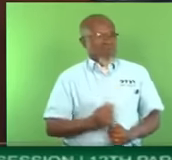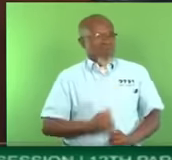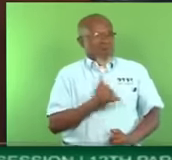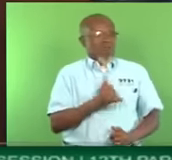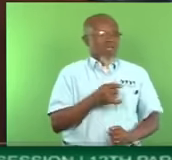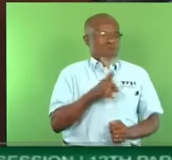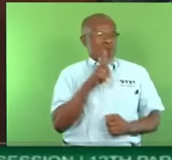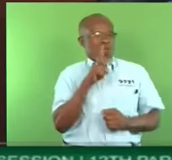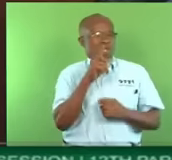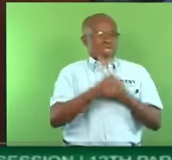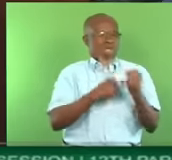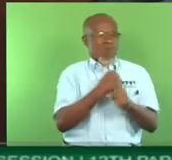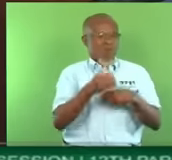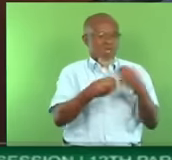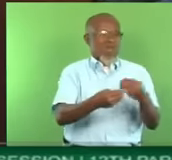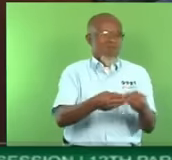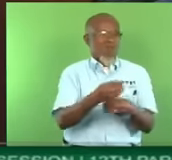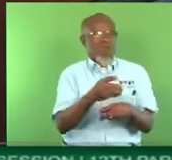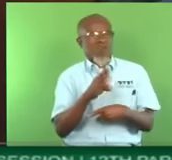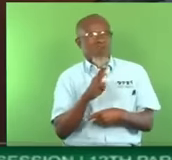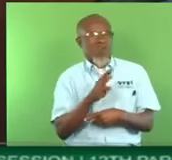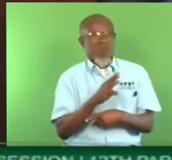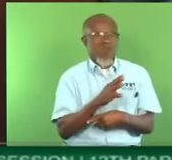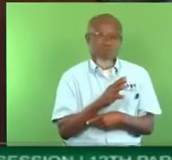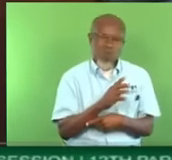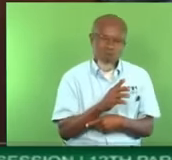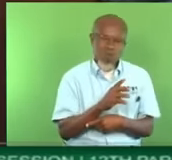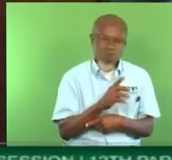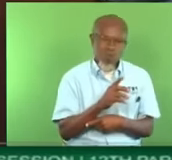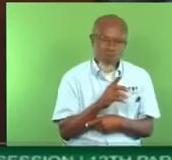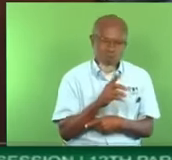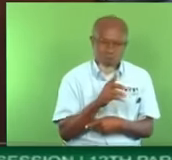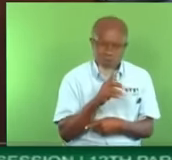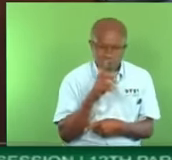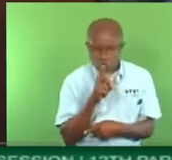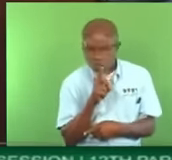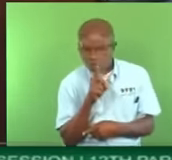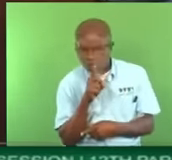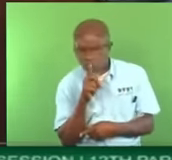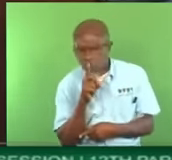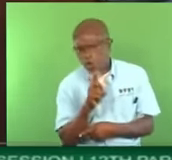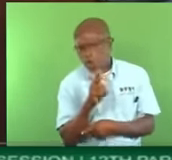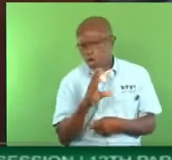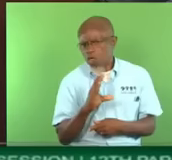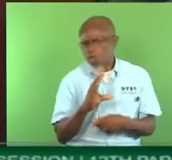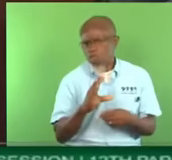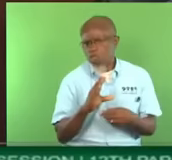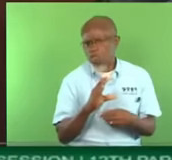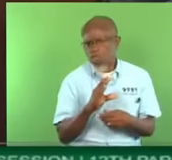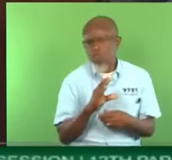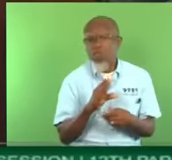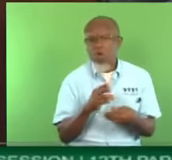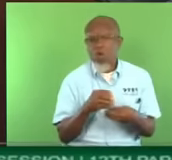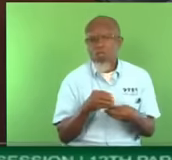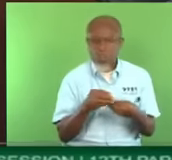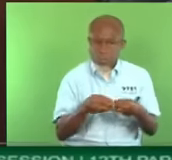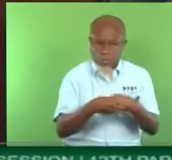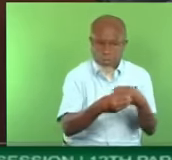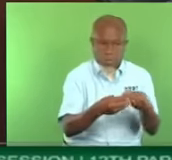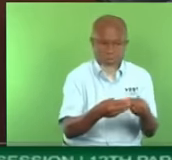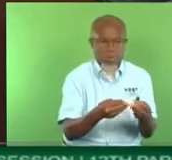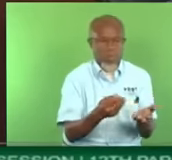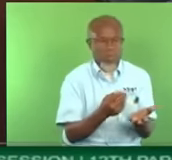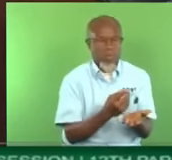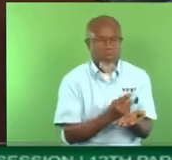boast. That would have been how much? A month and a half for us or something? We would have done that in a month and a half. 100 homes per week.